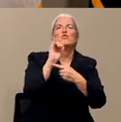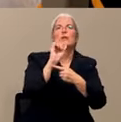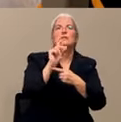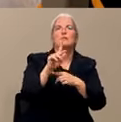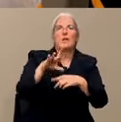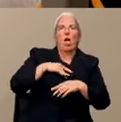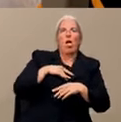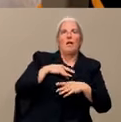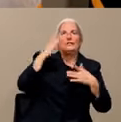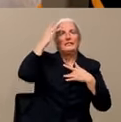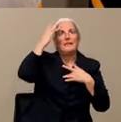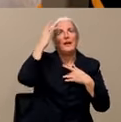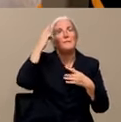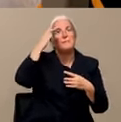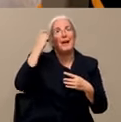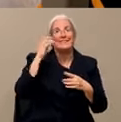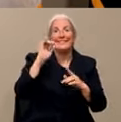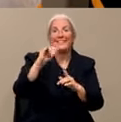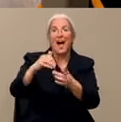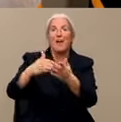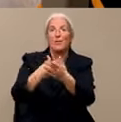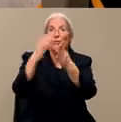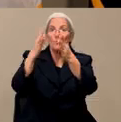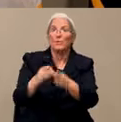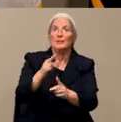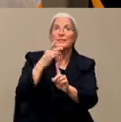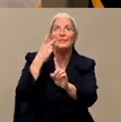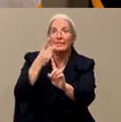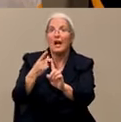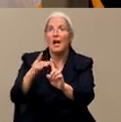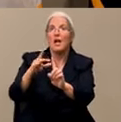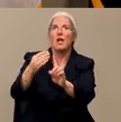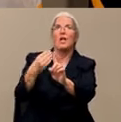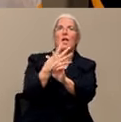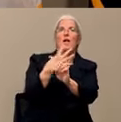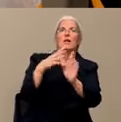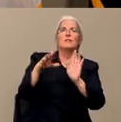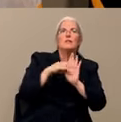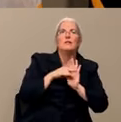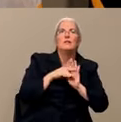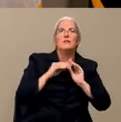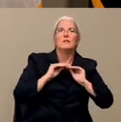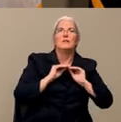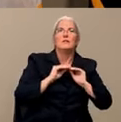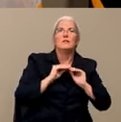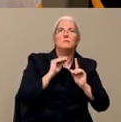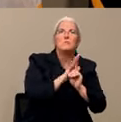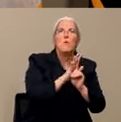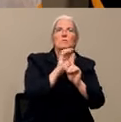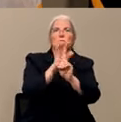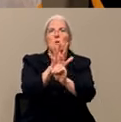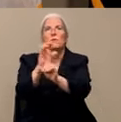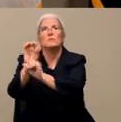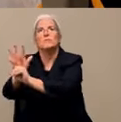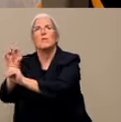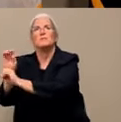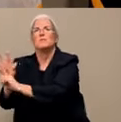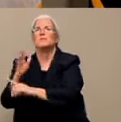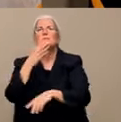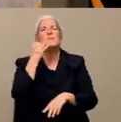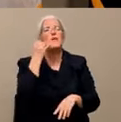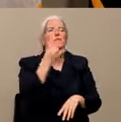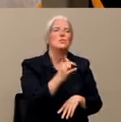everybody who has an infection. So trying to keep our social networks tight right now in terms of who we're physically engaging with,